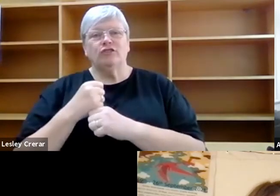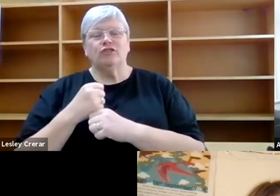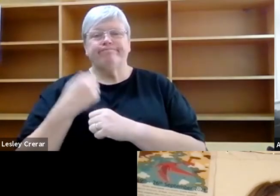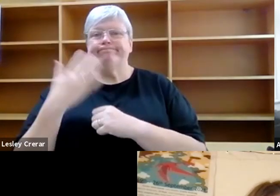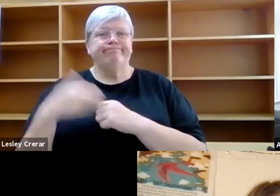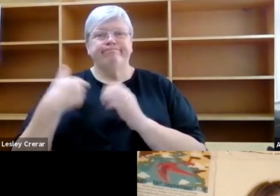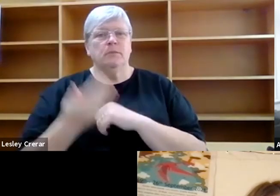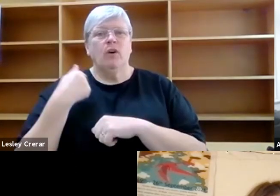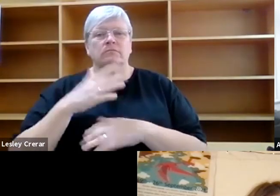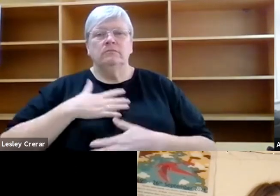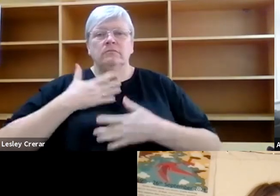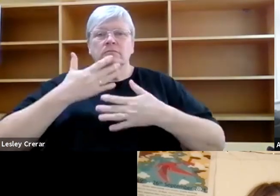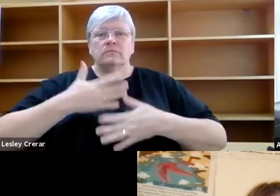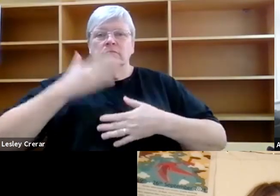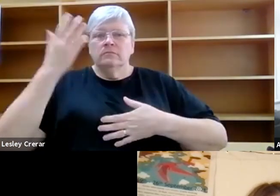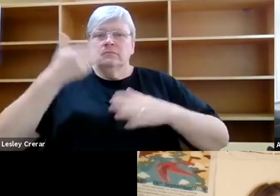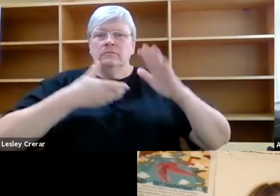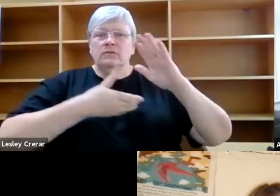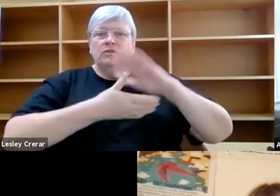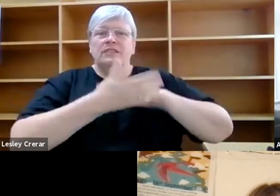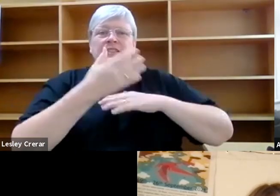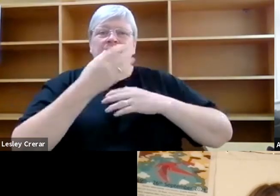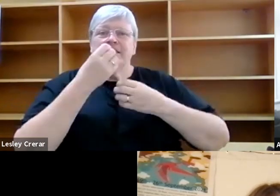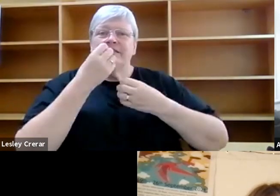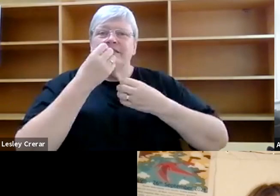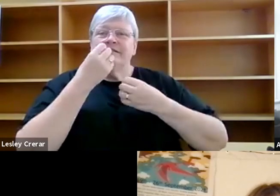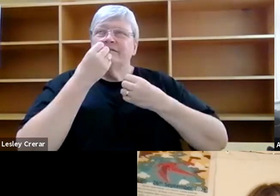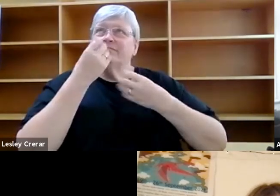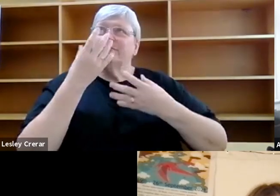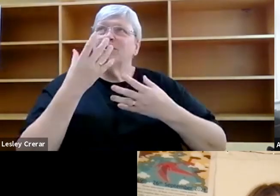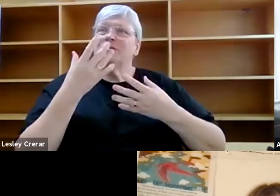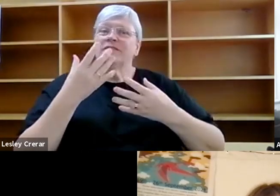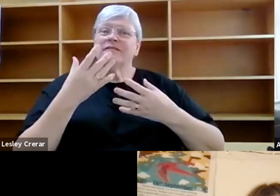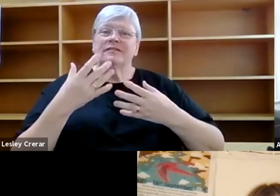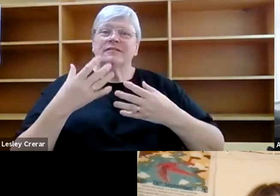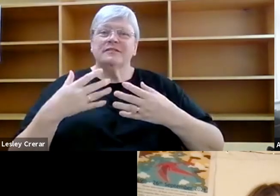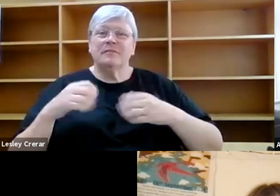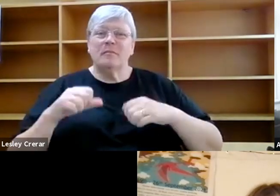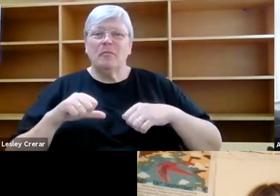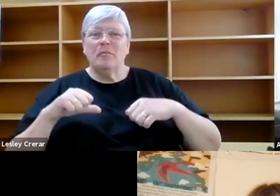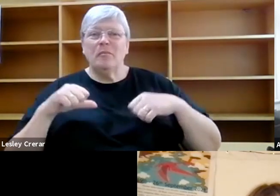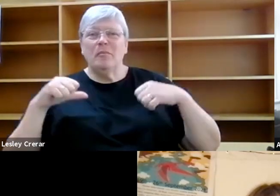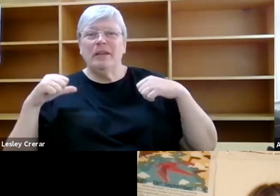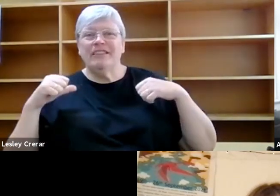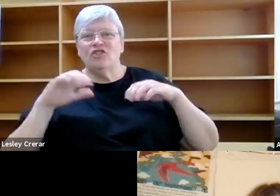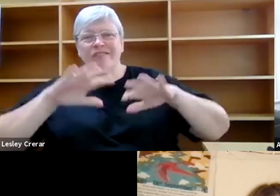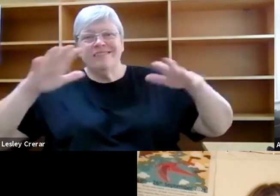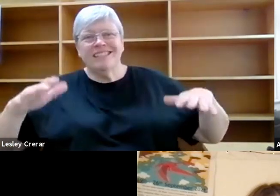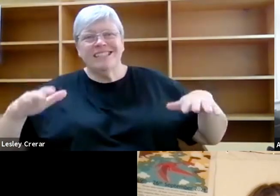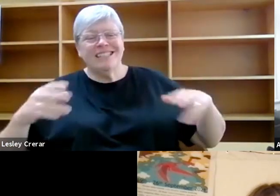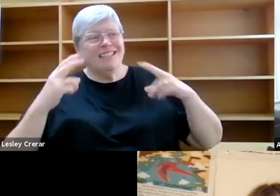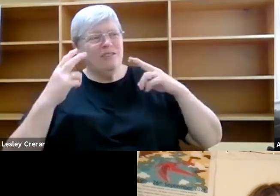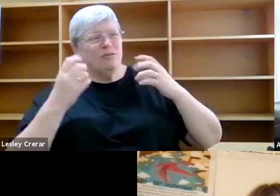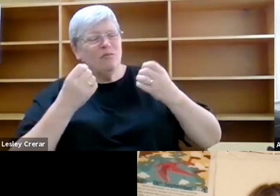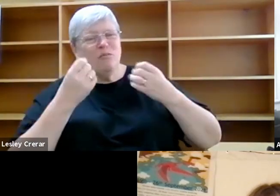so upset that I had to leave the beautiful beach where the sea looked so wonderful and we were having a lovely time to go and sit in this